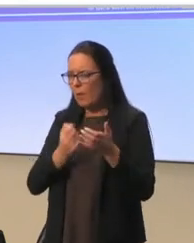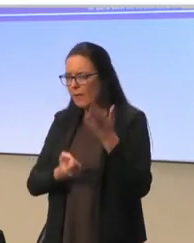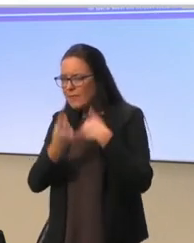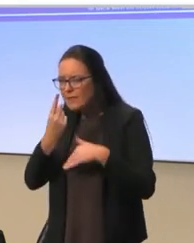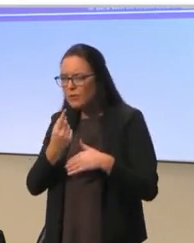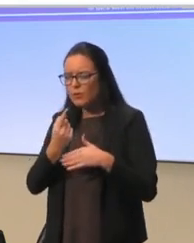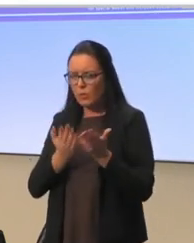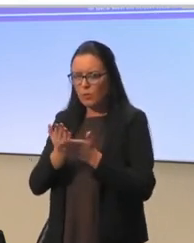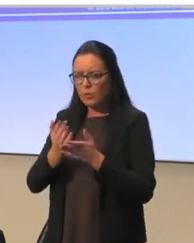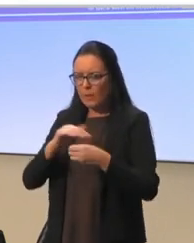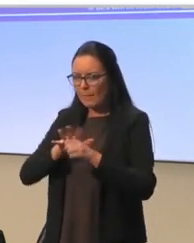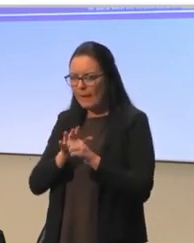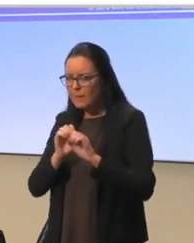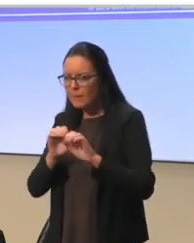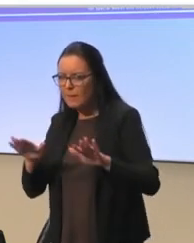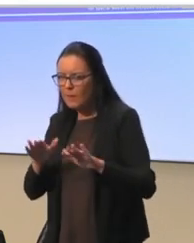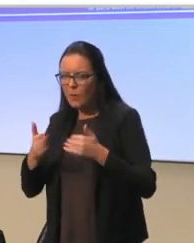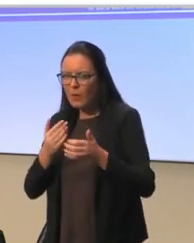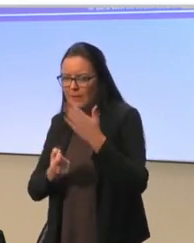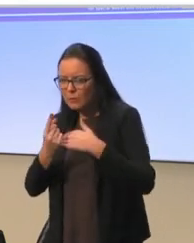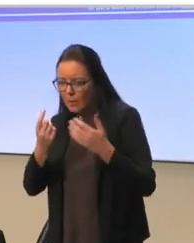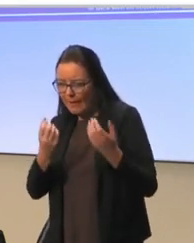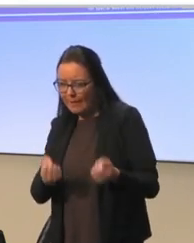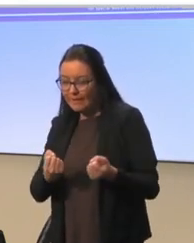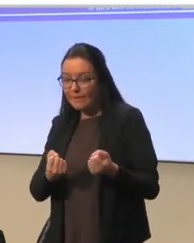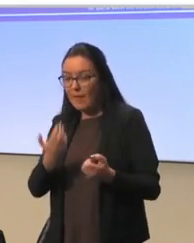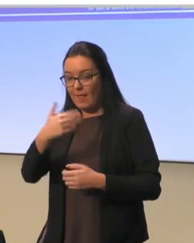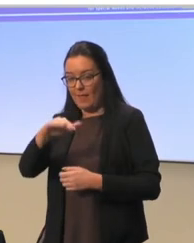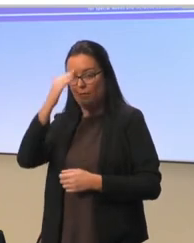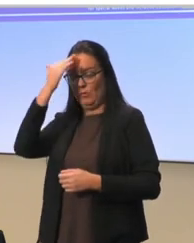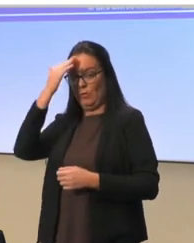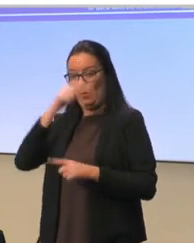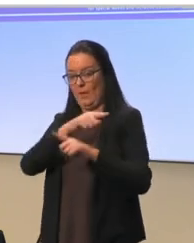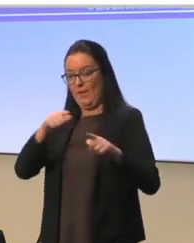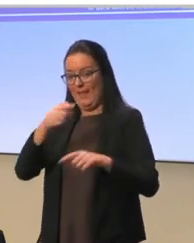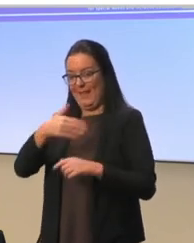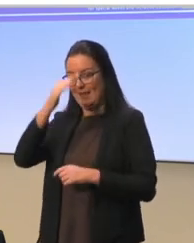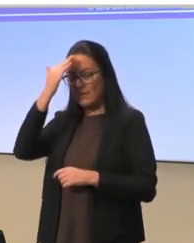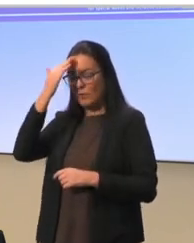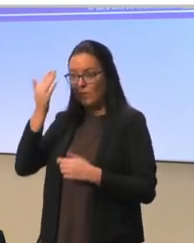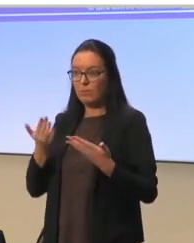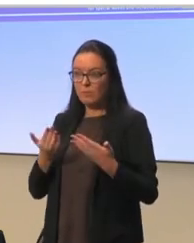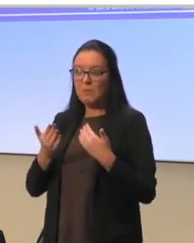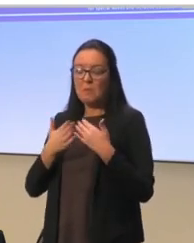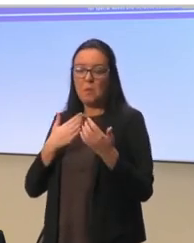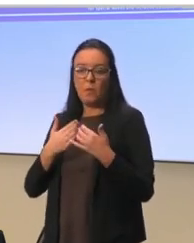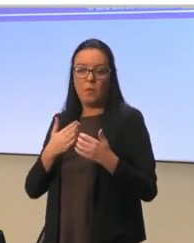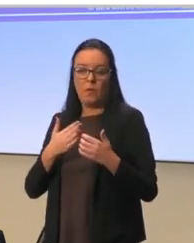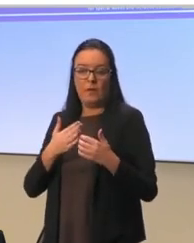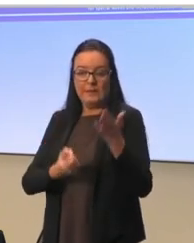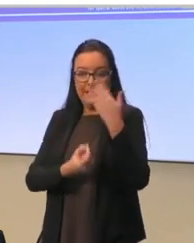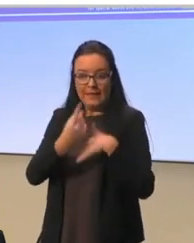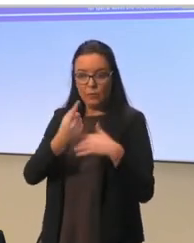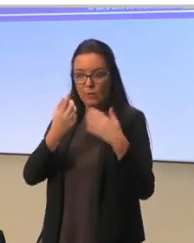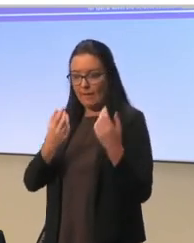pandemic. So, they could actually let us know where they would like to put the focus that they could rank issues,